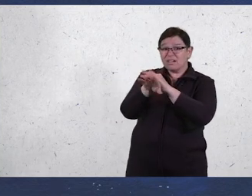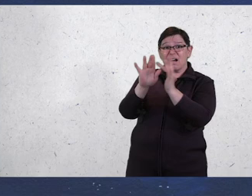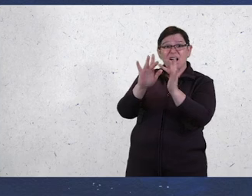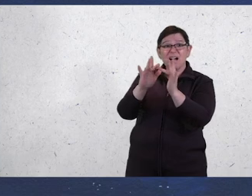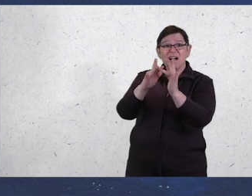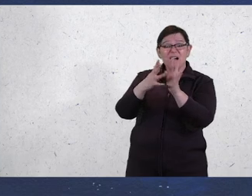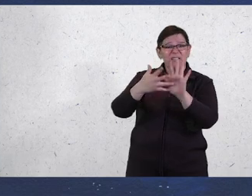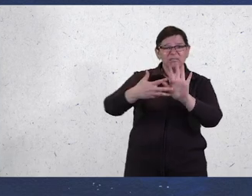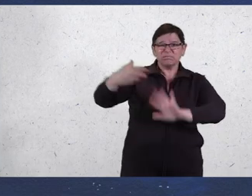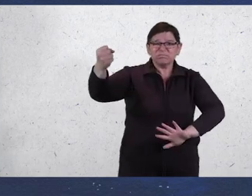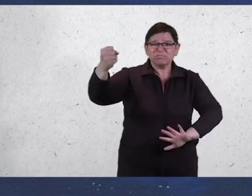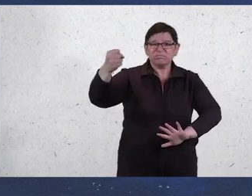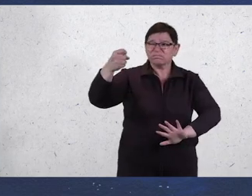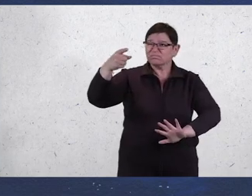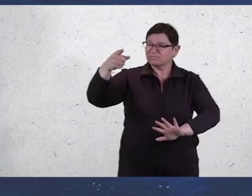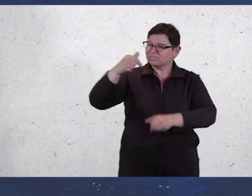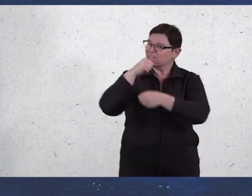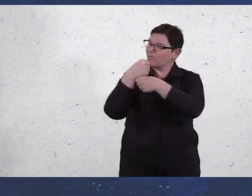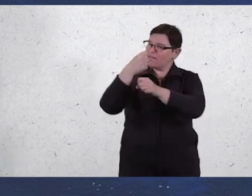created for us in the first place.